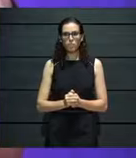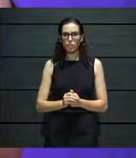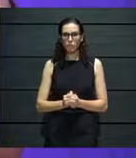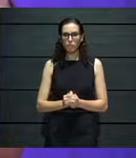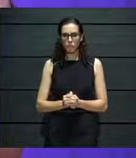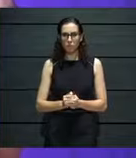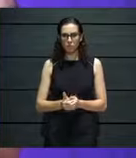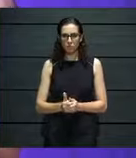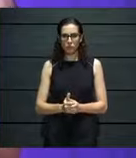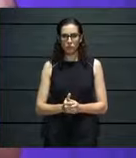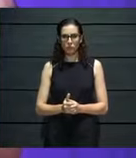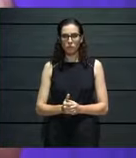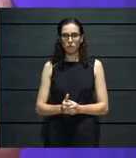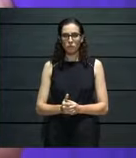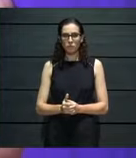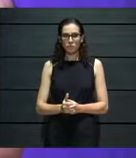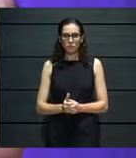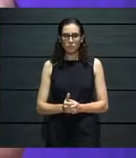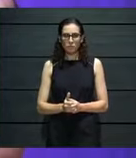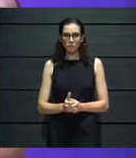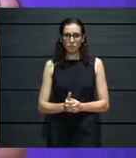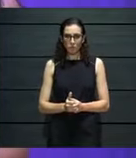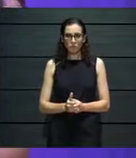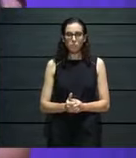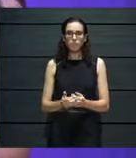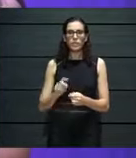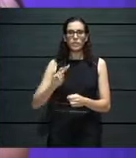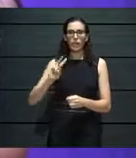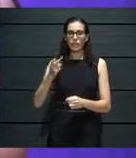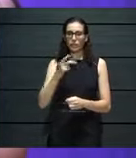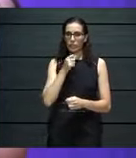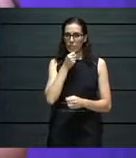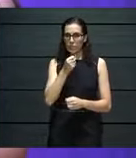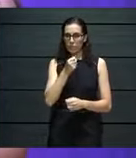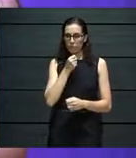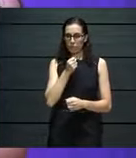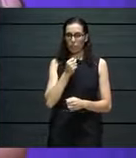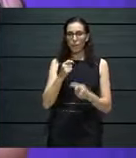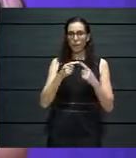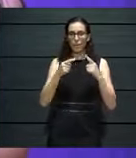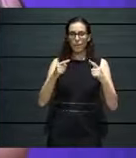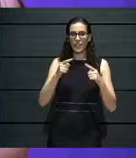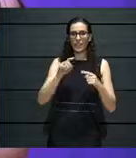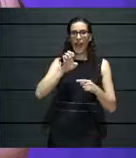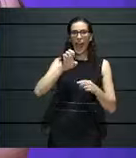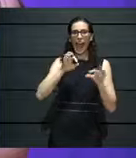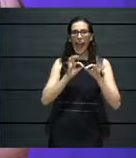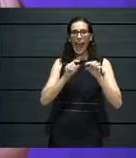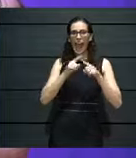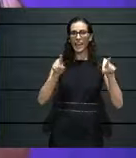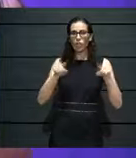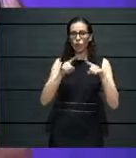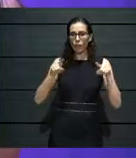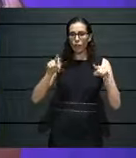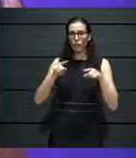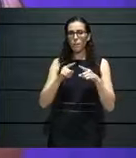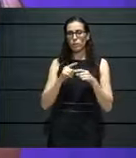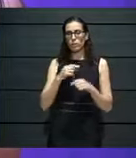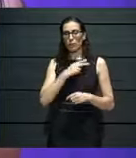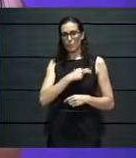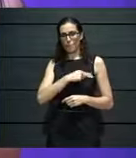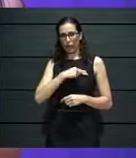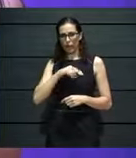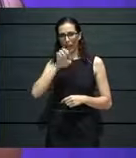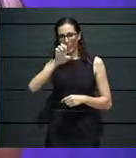move on to our second speaker, who is Edwin Balzan from Electronic Music Malta. Edwin will be tackling the